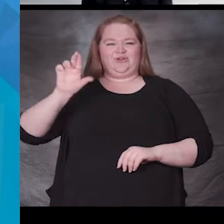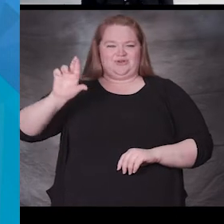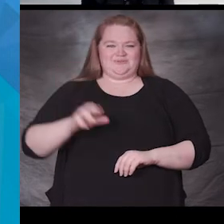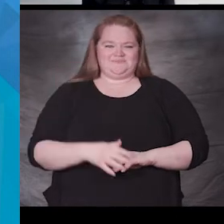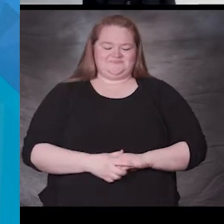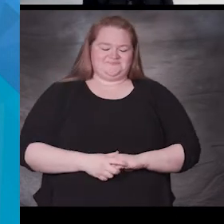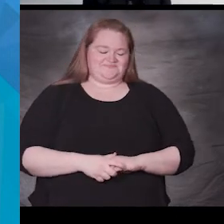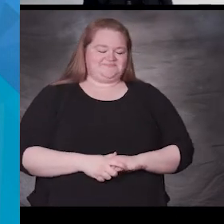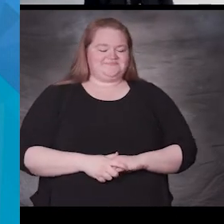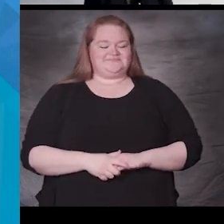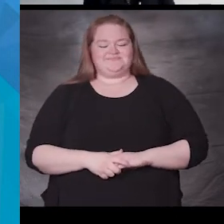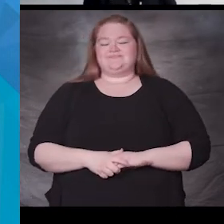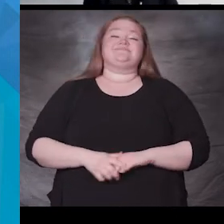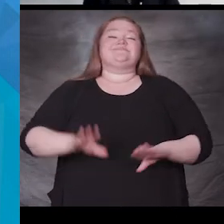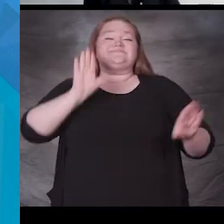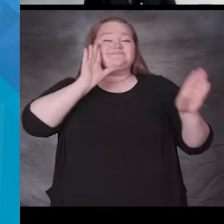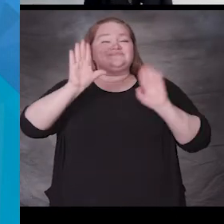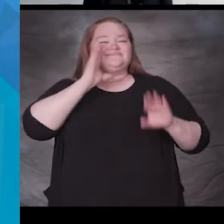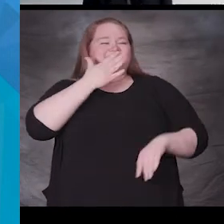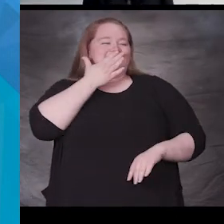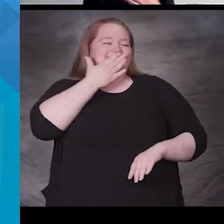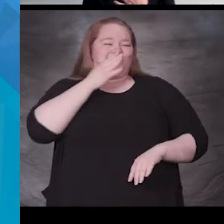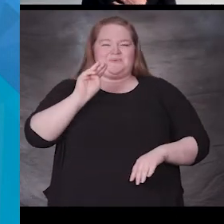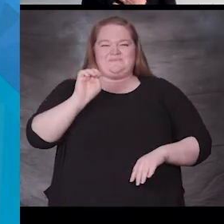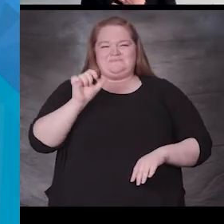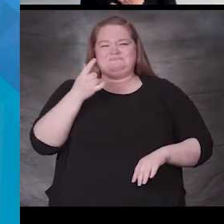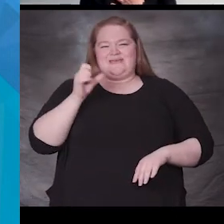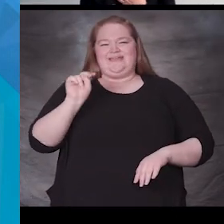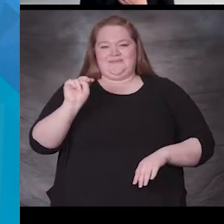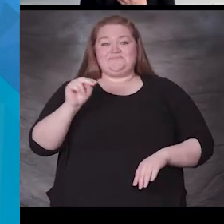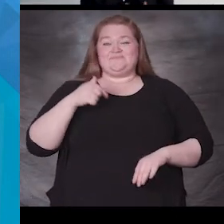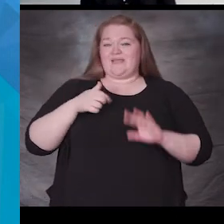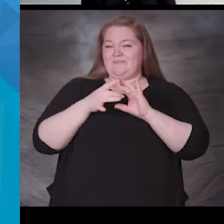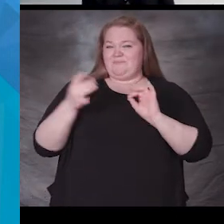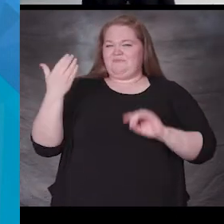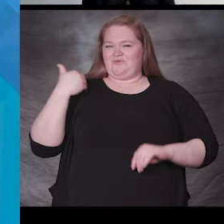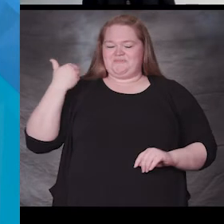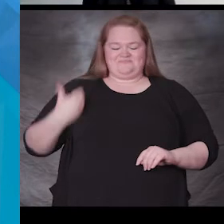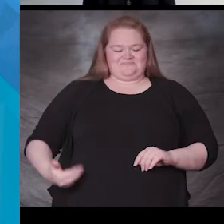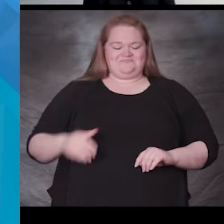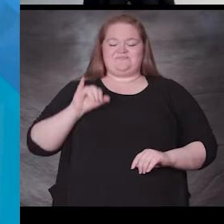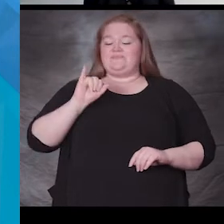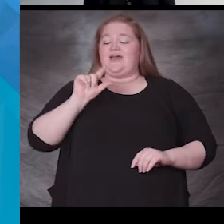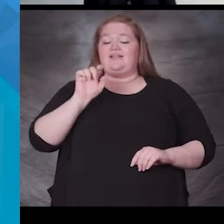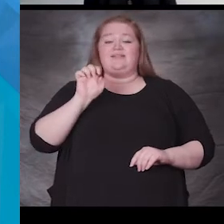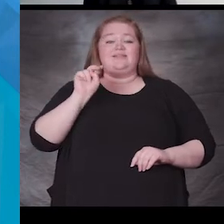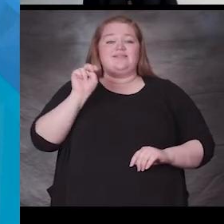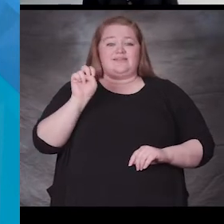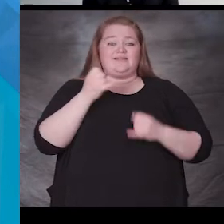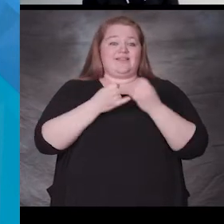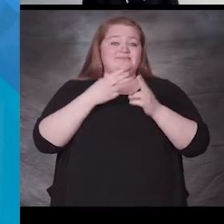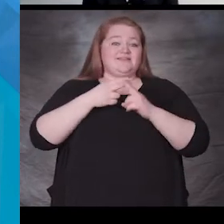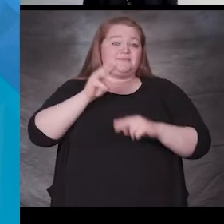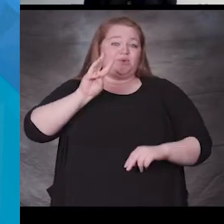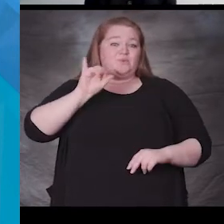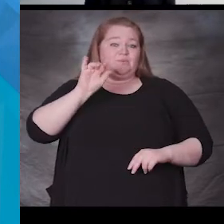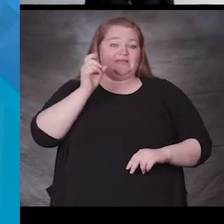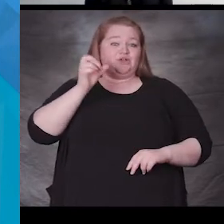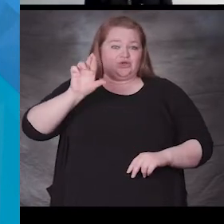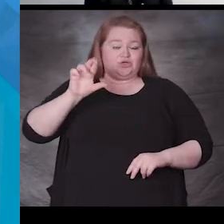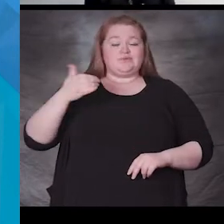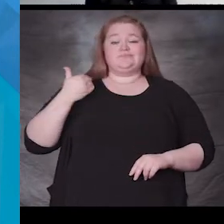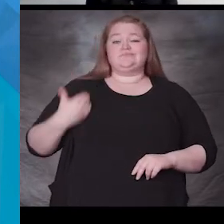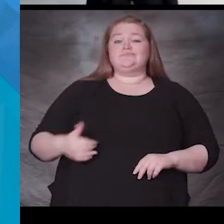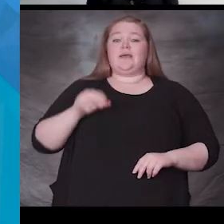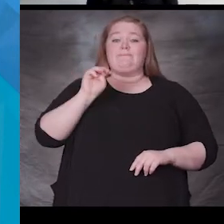Hi, thanks Megan. So as I said earlier, my name is Eileen Weider and I'm the multilingual language